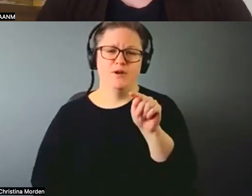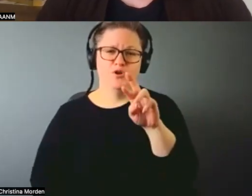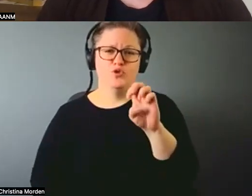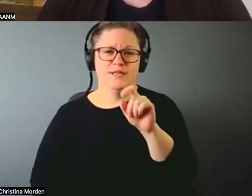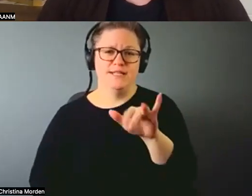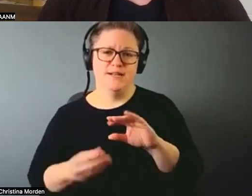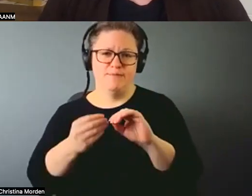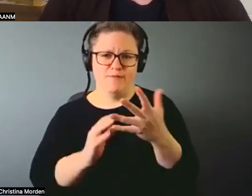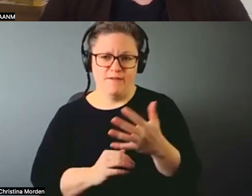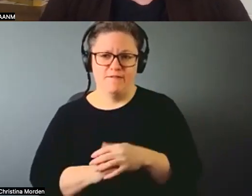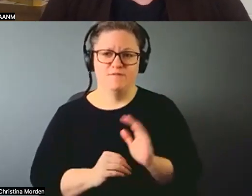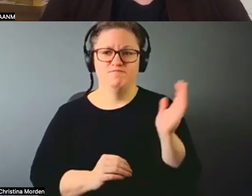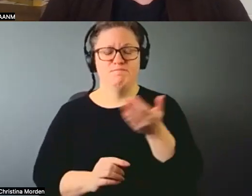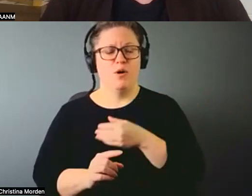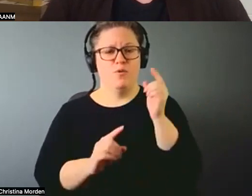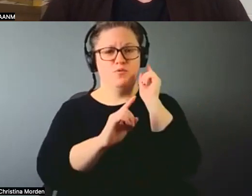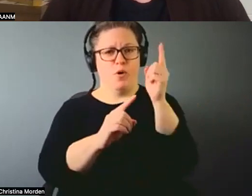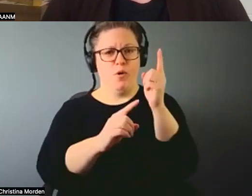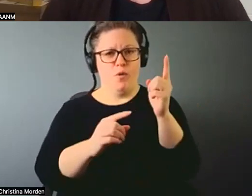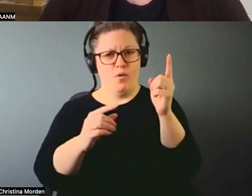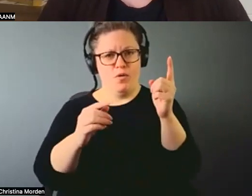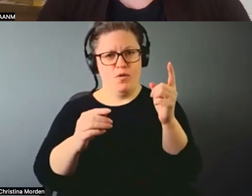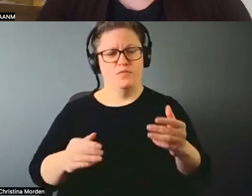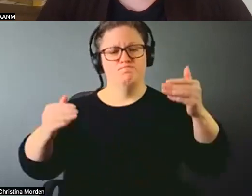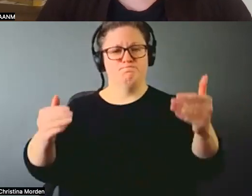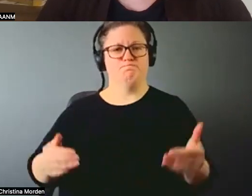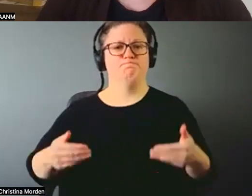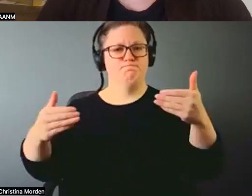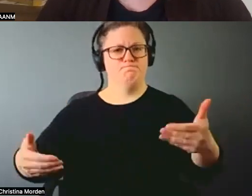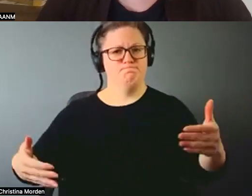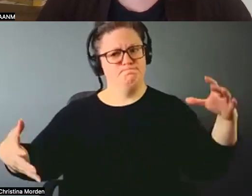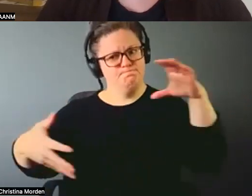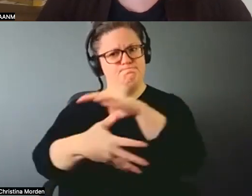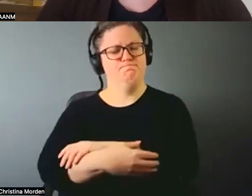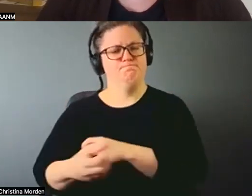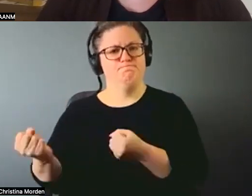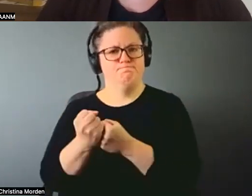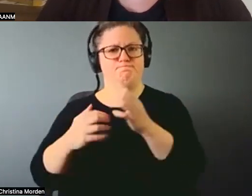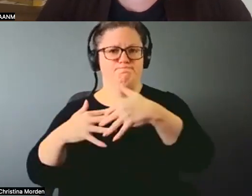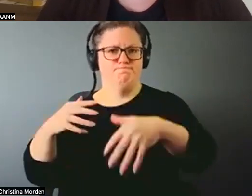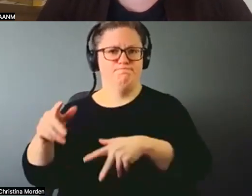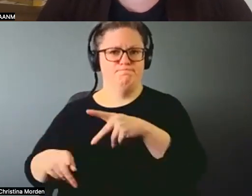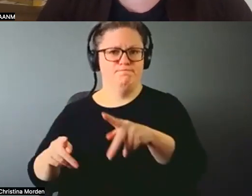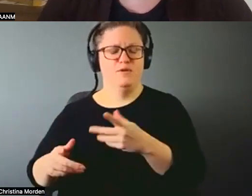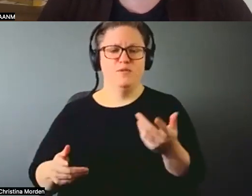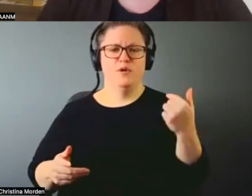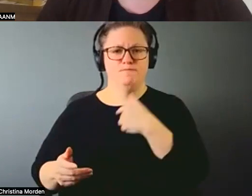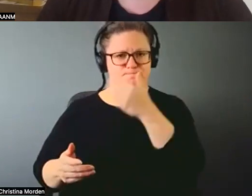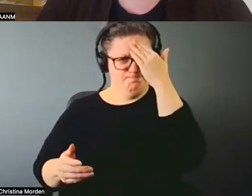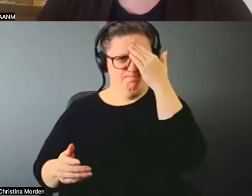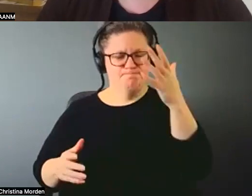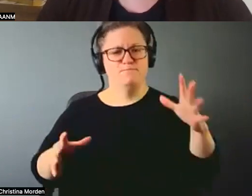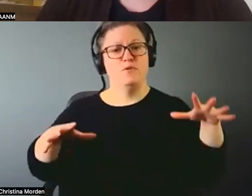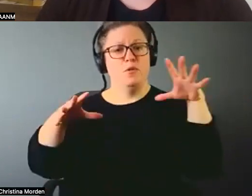We aim to move forward in solidarity with Indigenous people to address the continued harm perpetuated by colonialism.